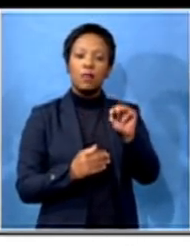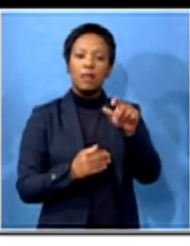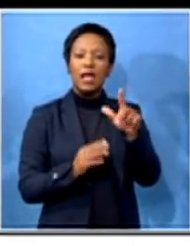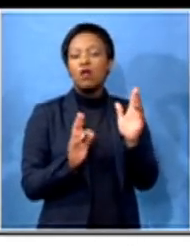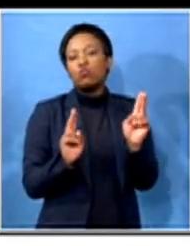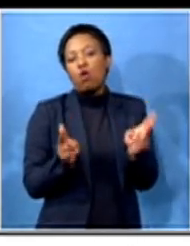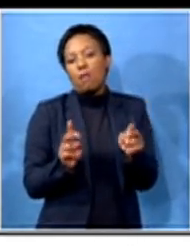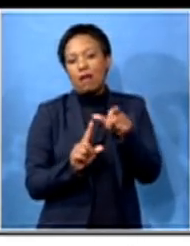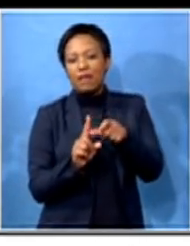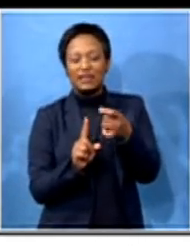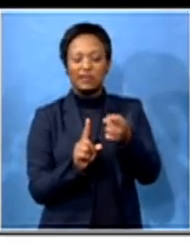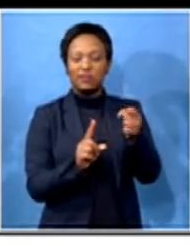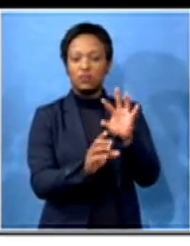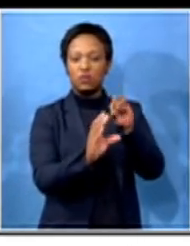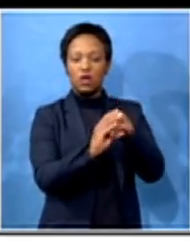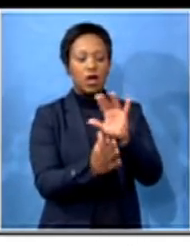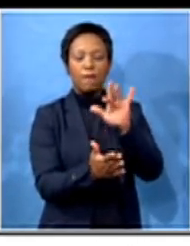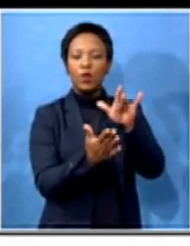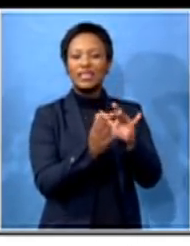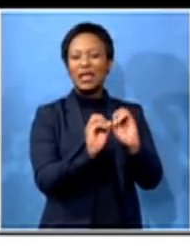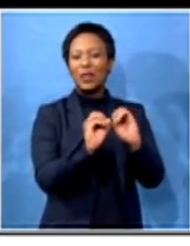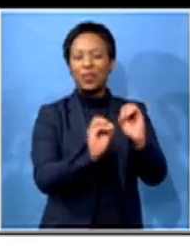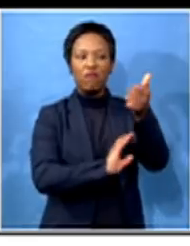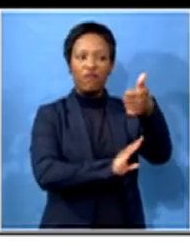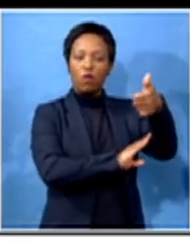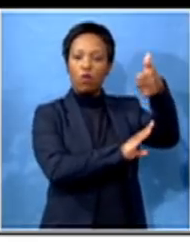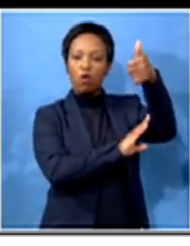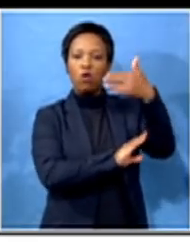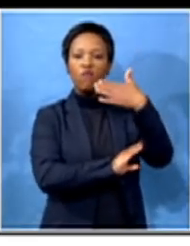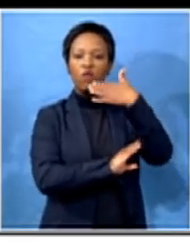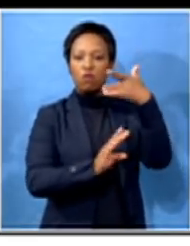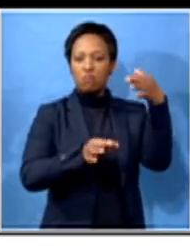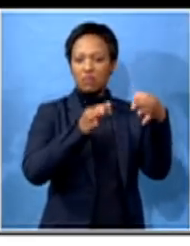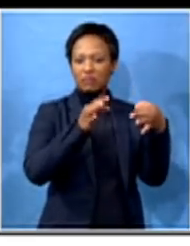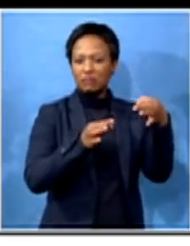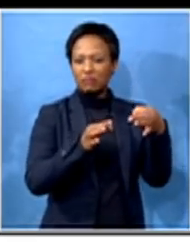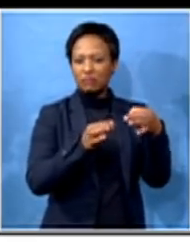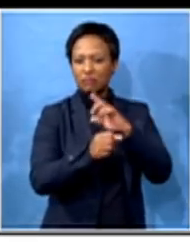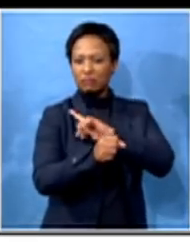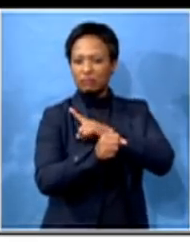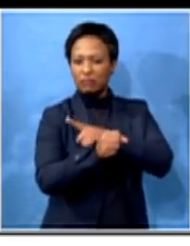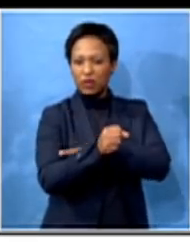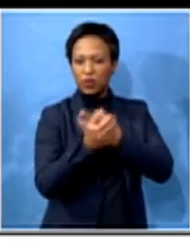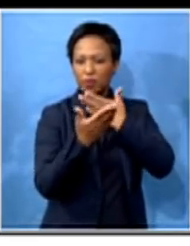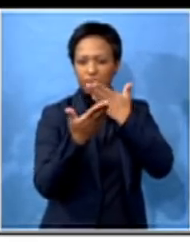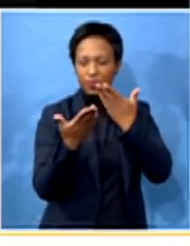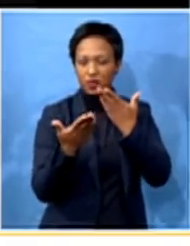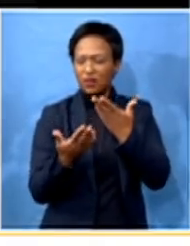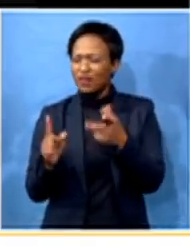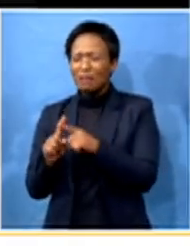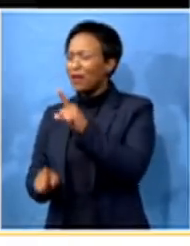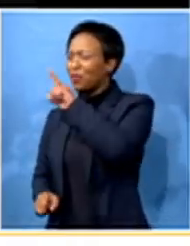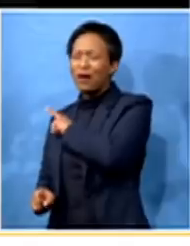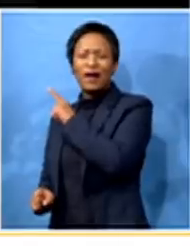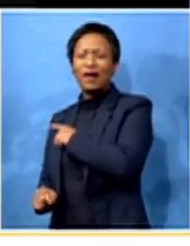She goes there with no position of authority of police call. But why? But why?